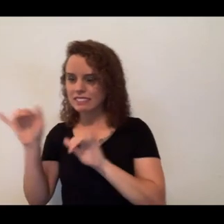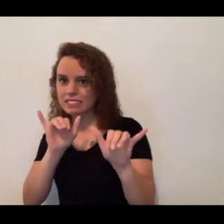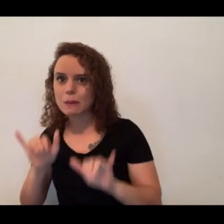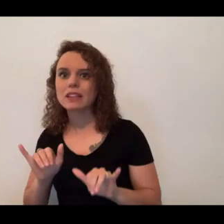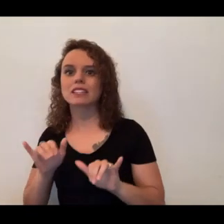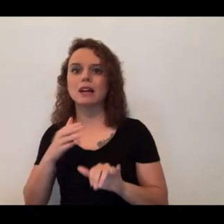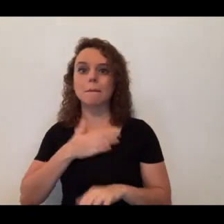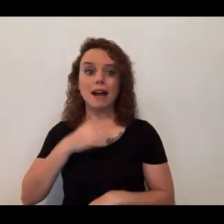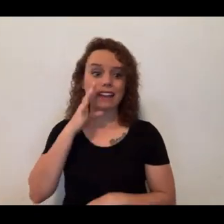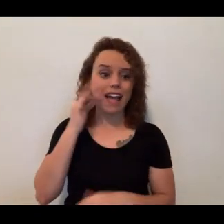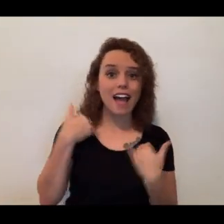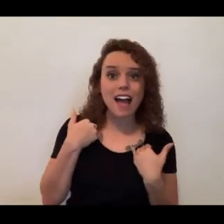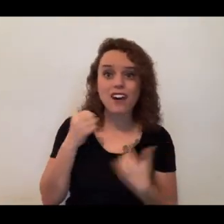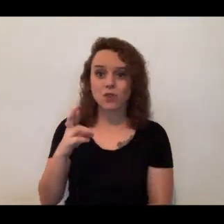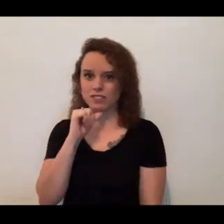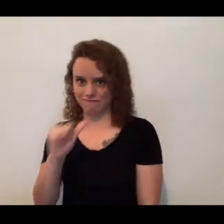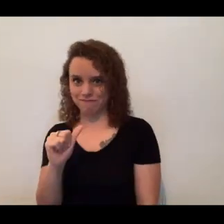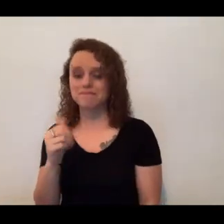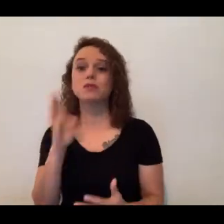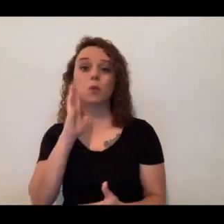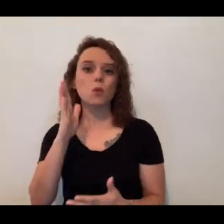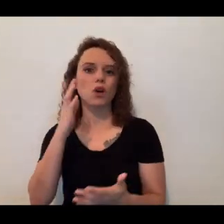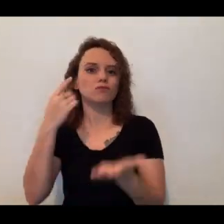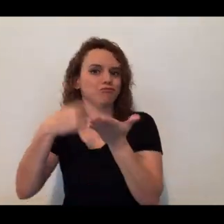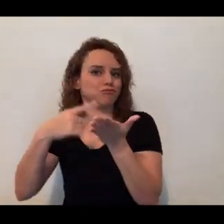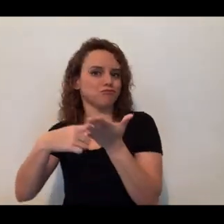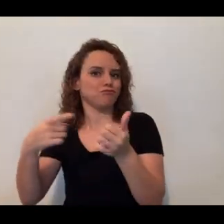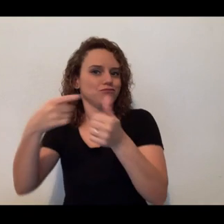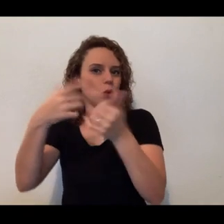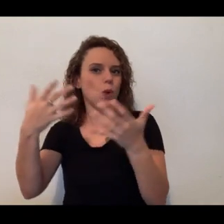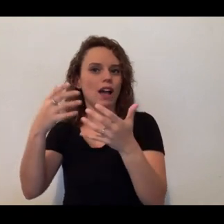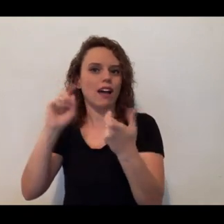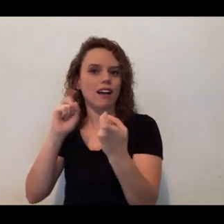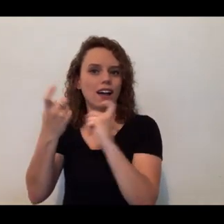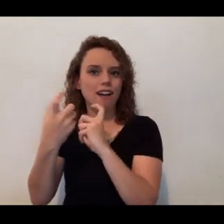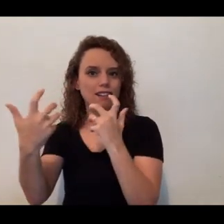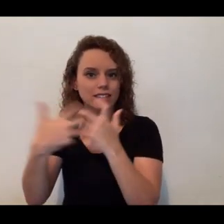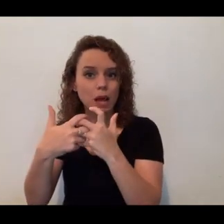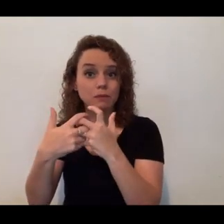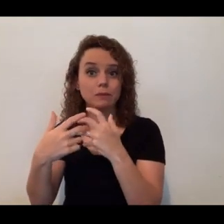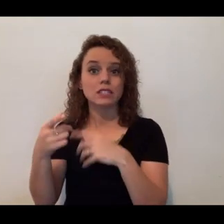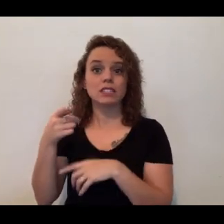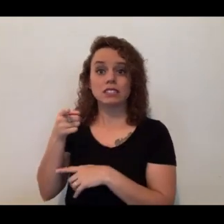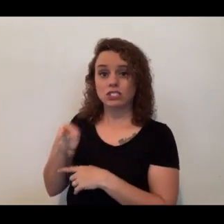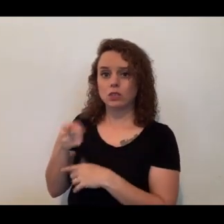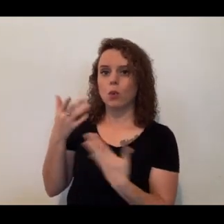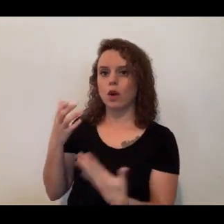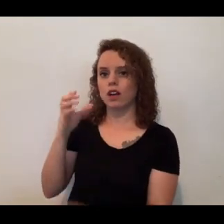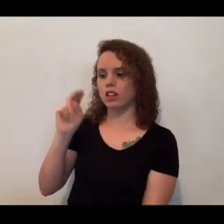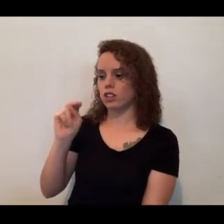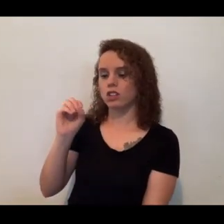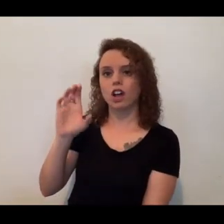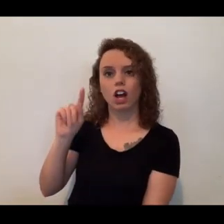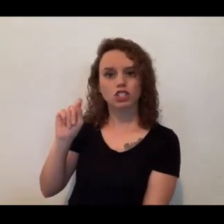or not? We're going to talk a little bit about adaptations first. Now, the ocelot is a nocturnal predator. She's